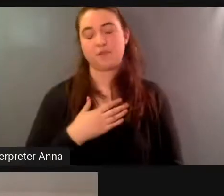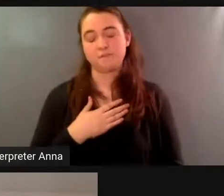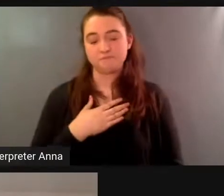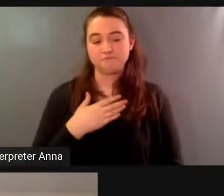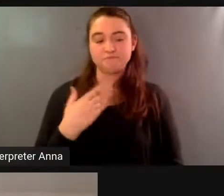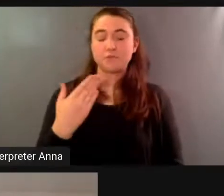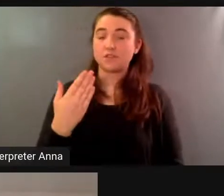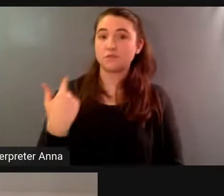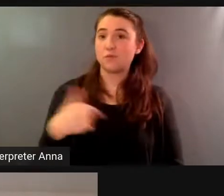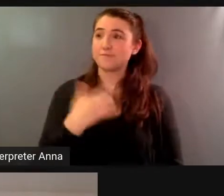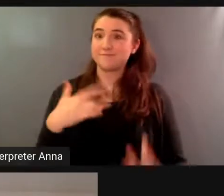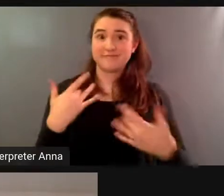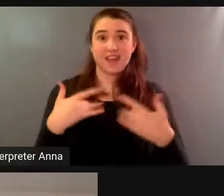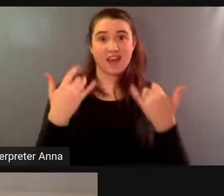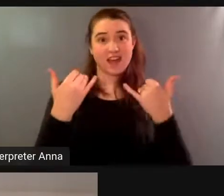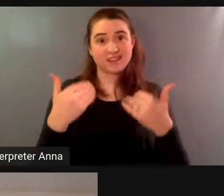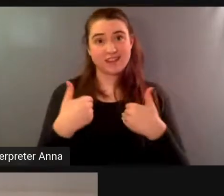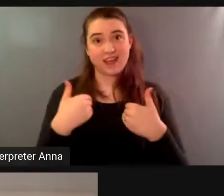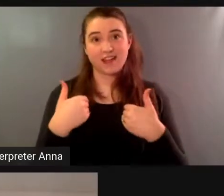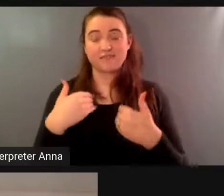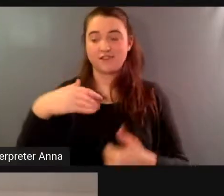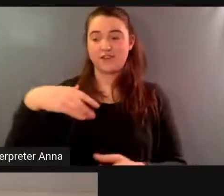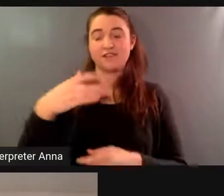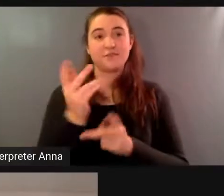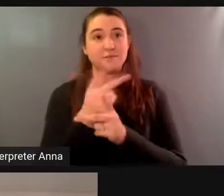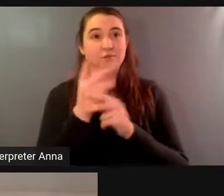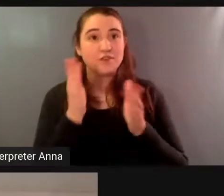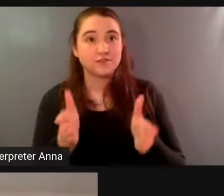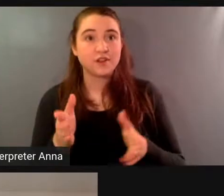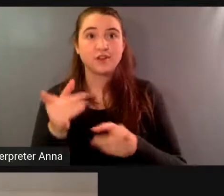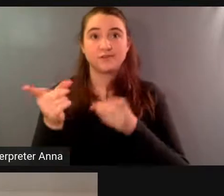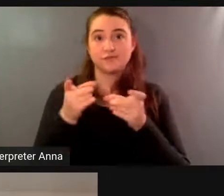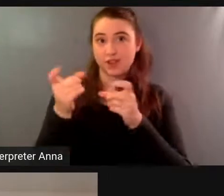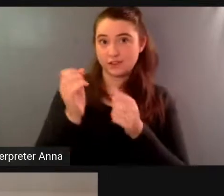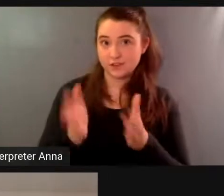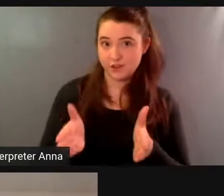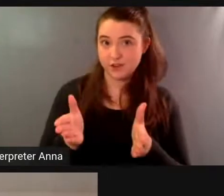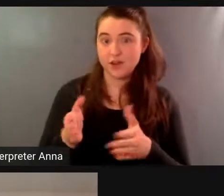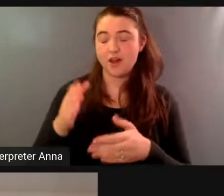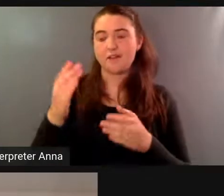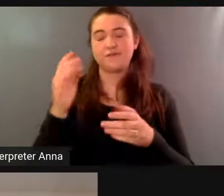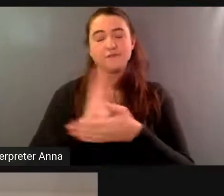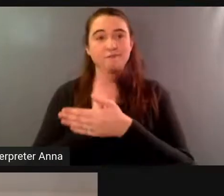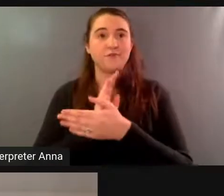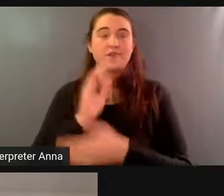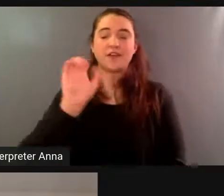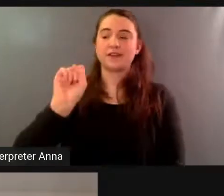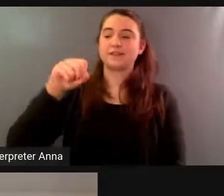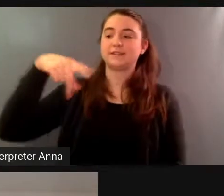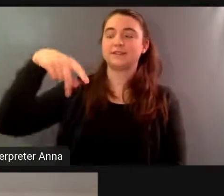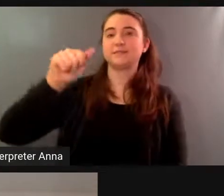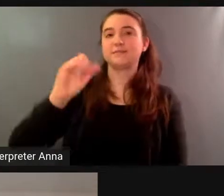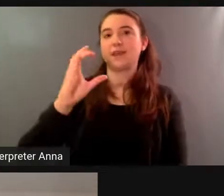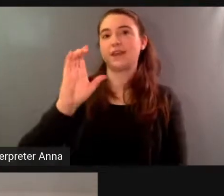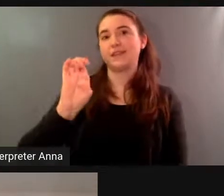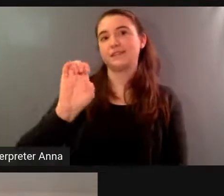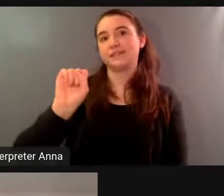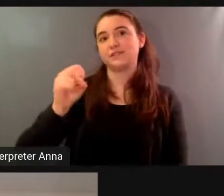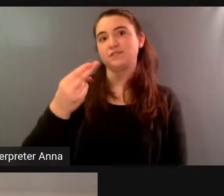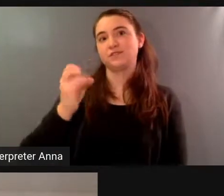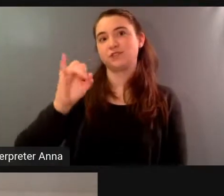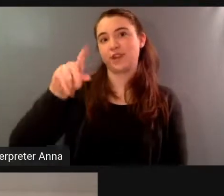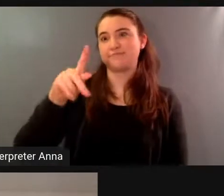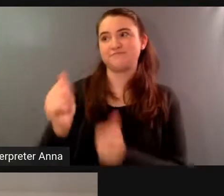we are thrilled to have the director and producer of spaceship earth with us tonight uh along with one of the biospherians uh from the film